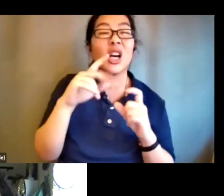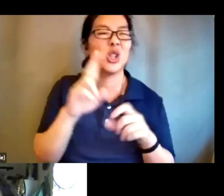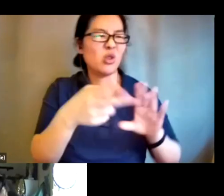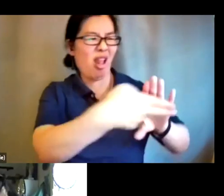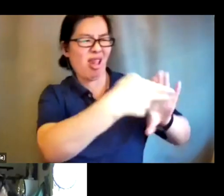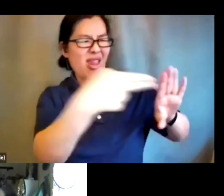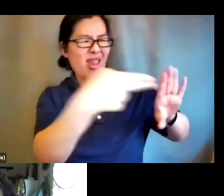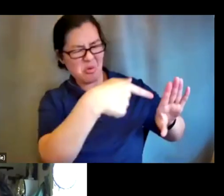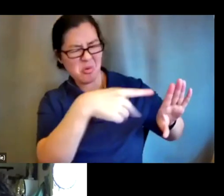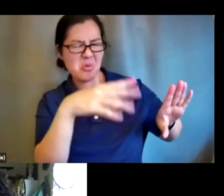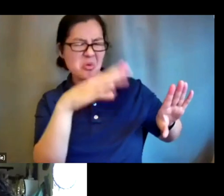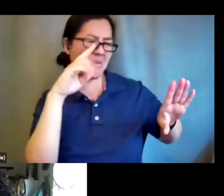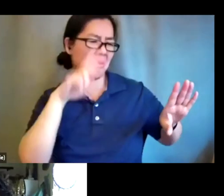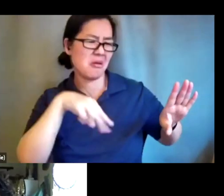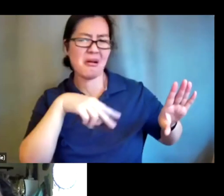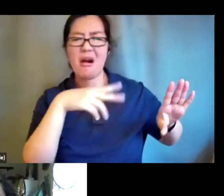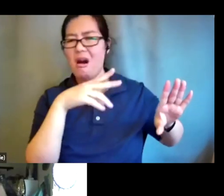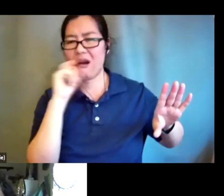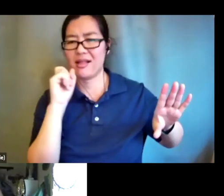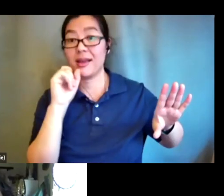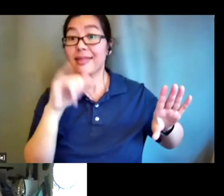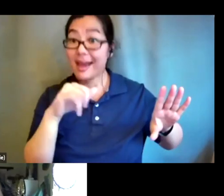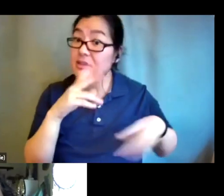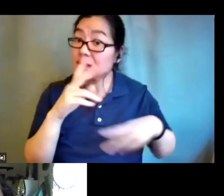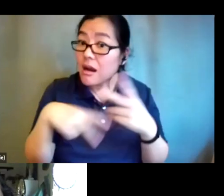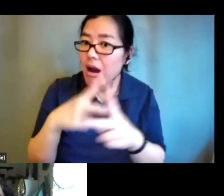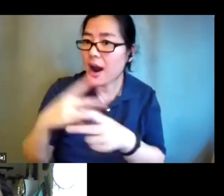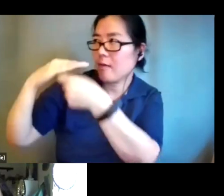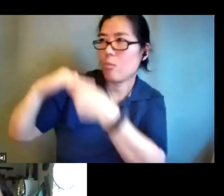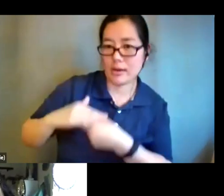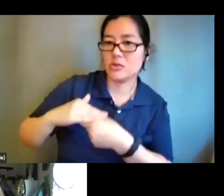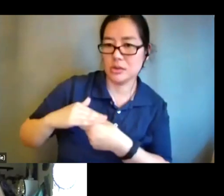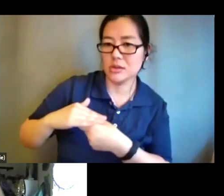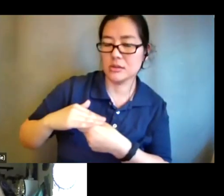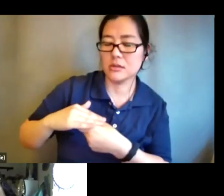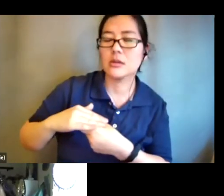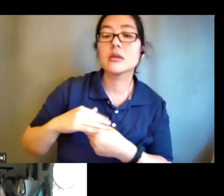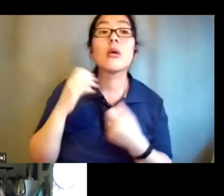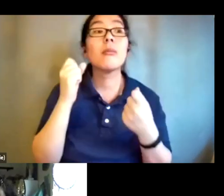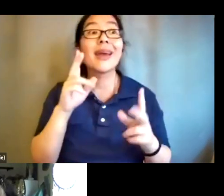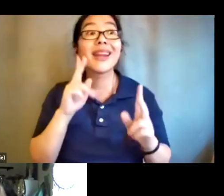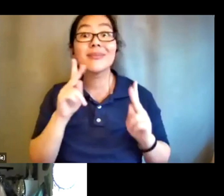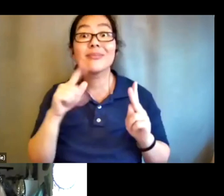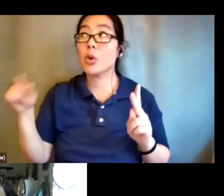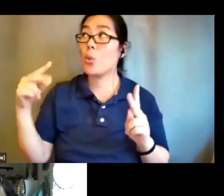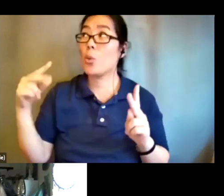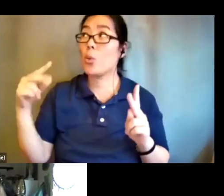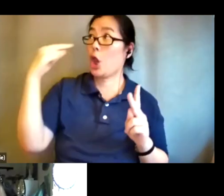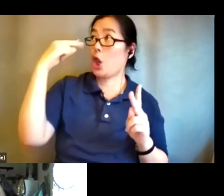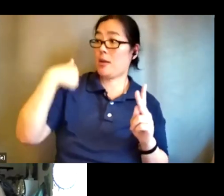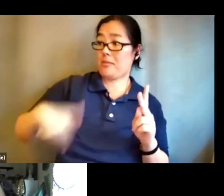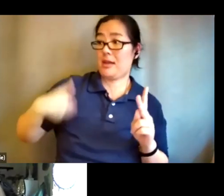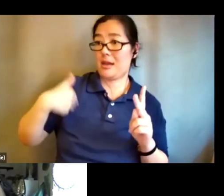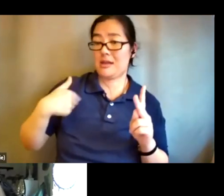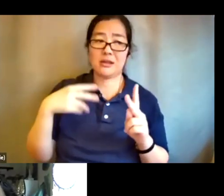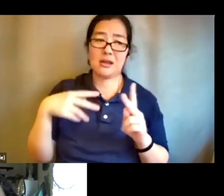also experienced many things but many people in the world would consider me ugly and it